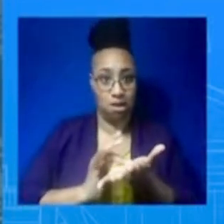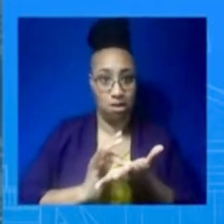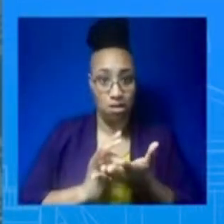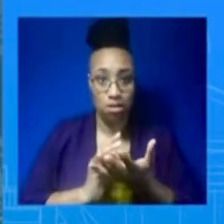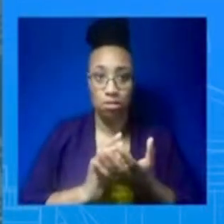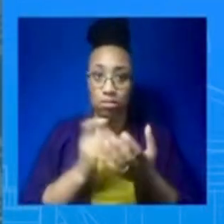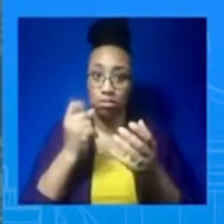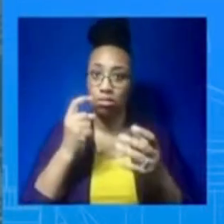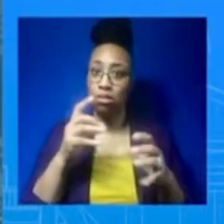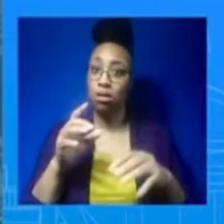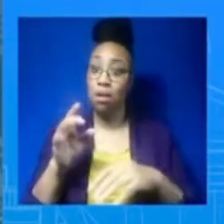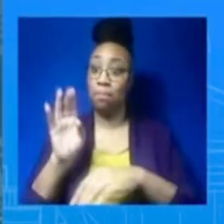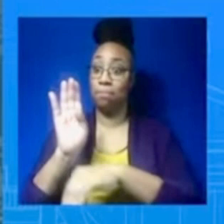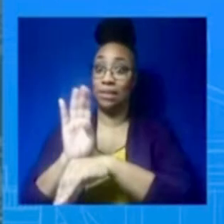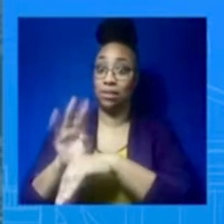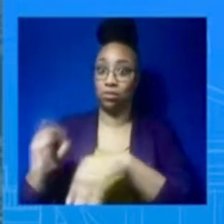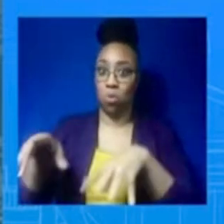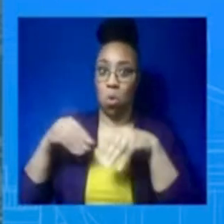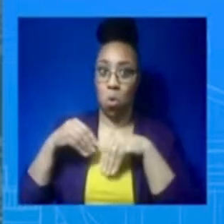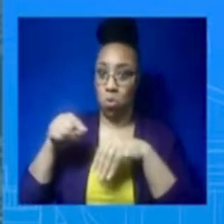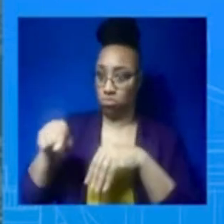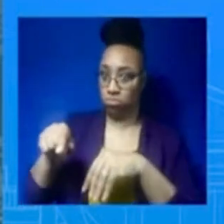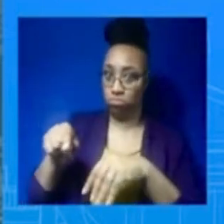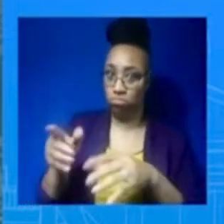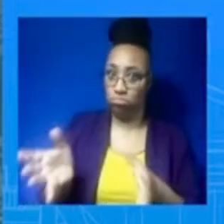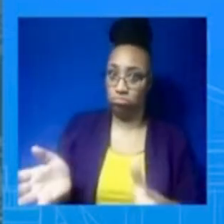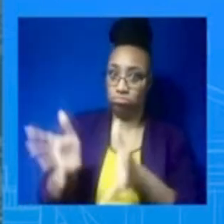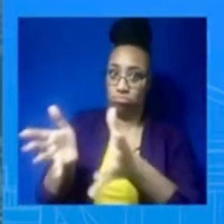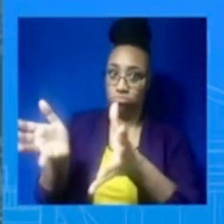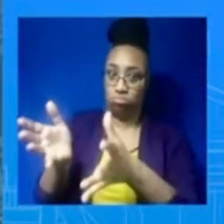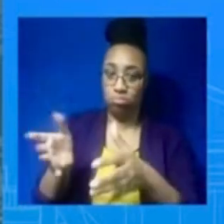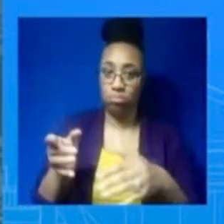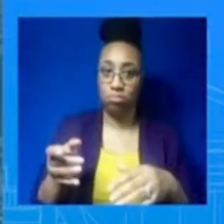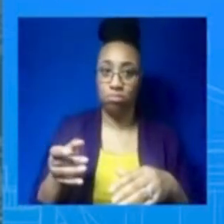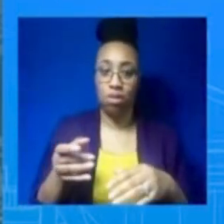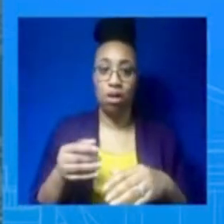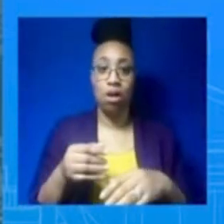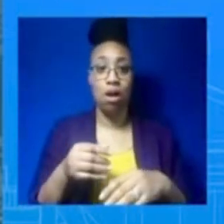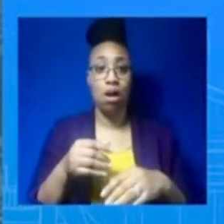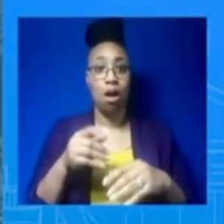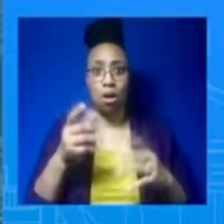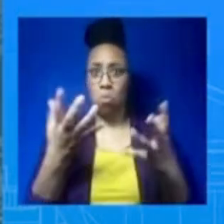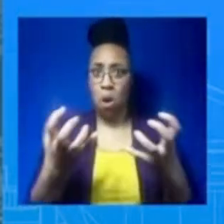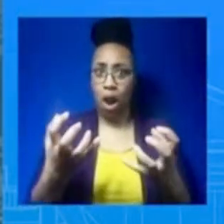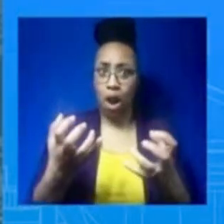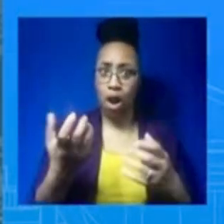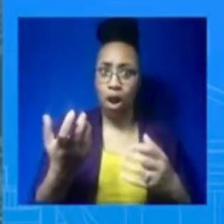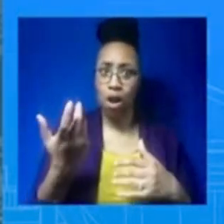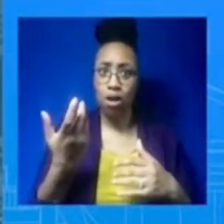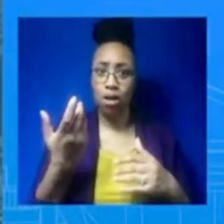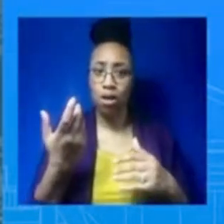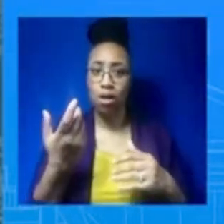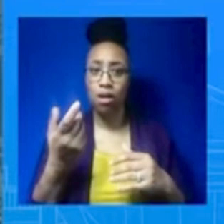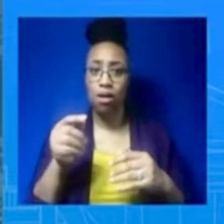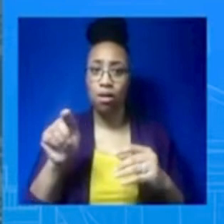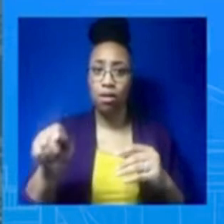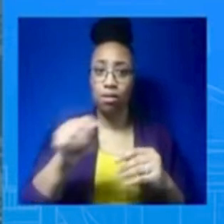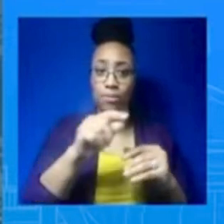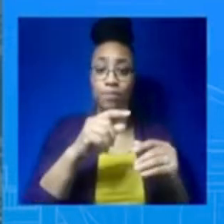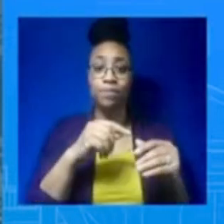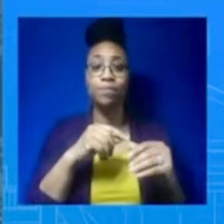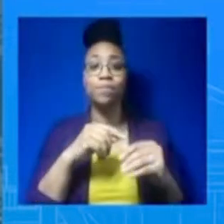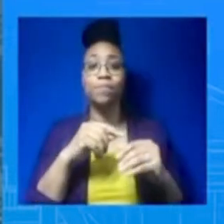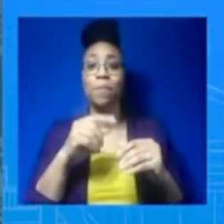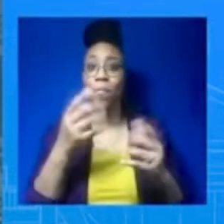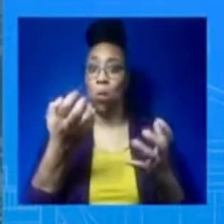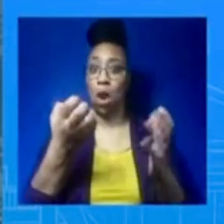Reduction Act. By doing that, you certainly do, it would be one of the biggest cut to Medicare benefits if you were to